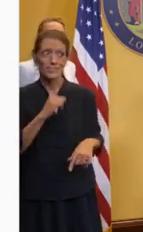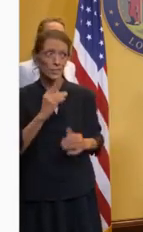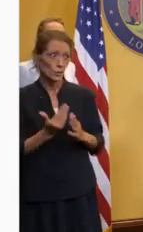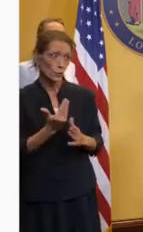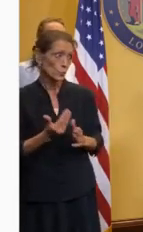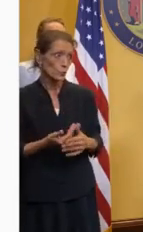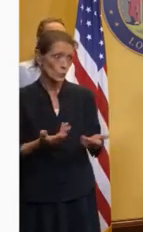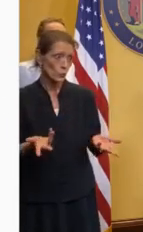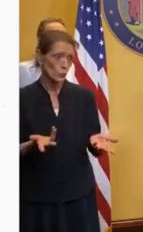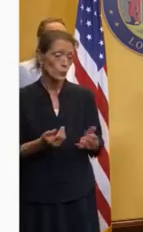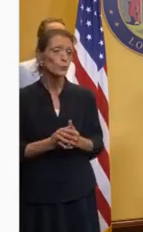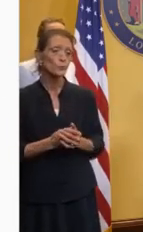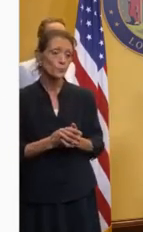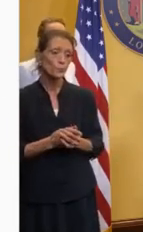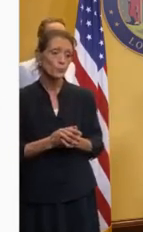new.